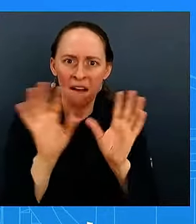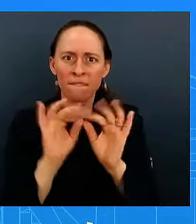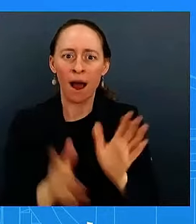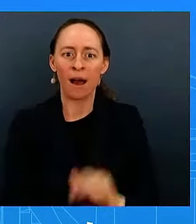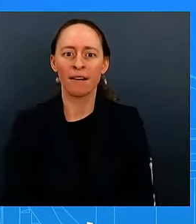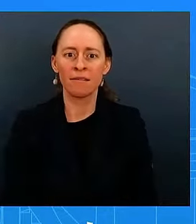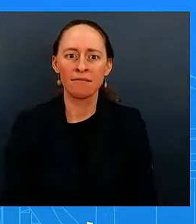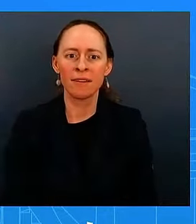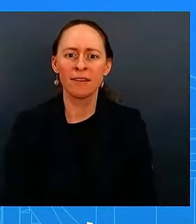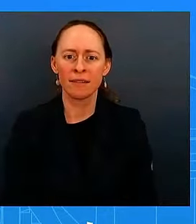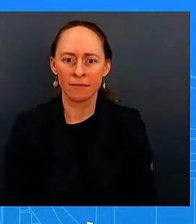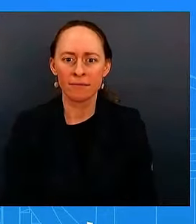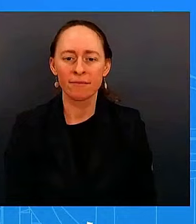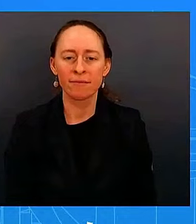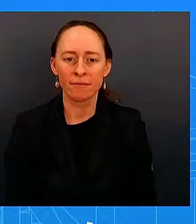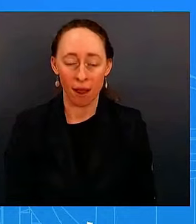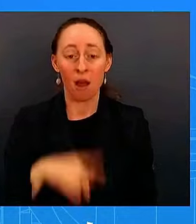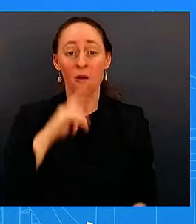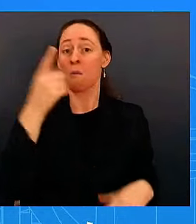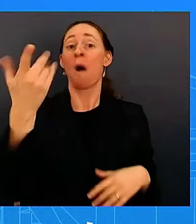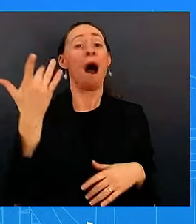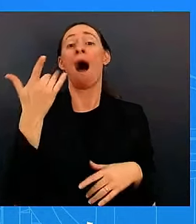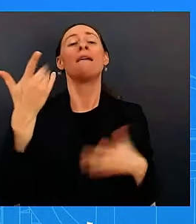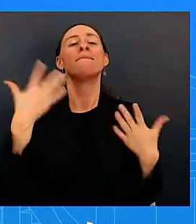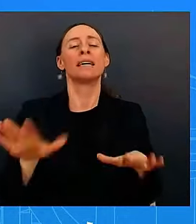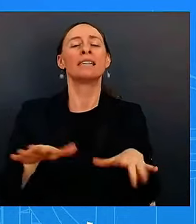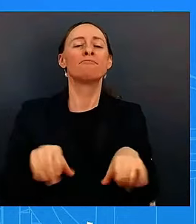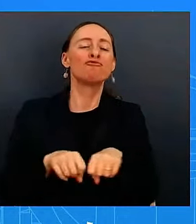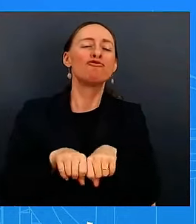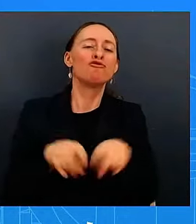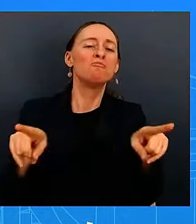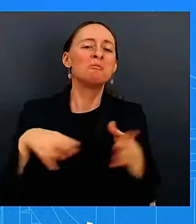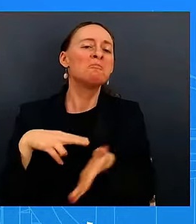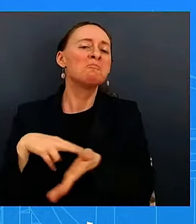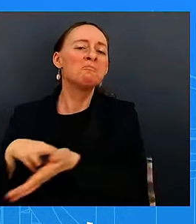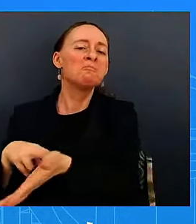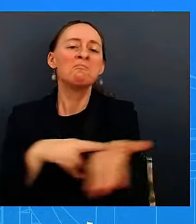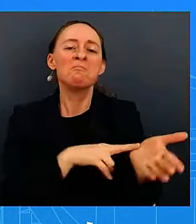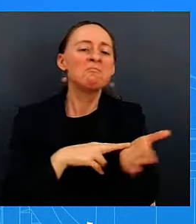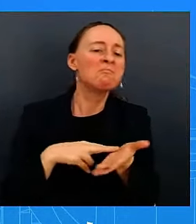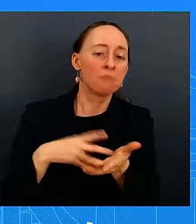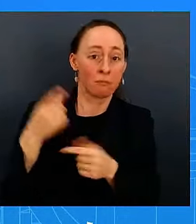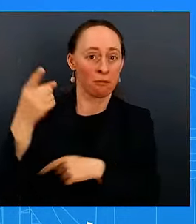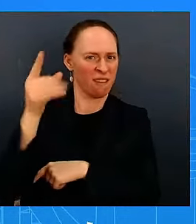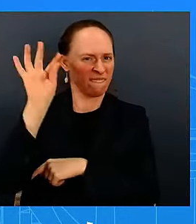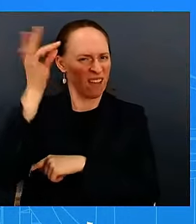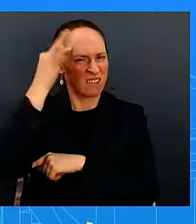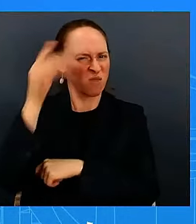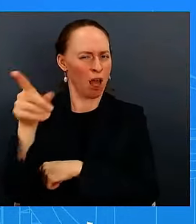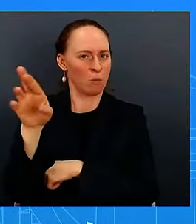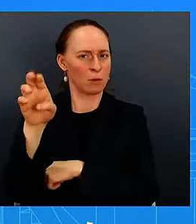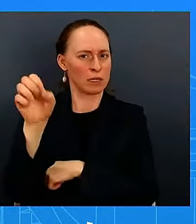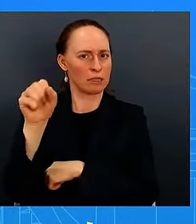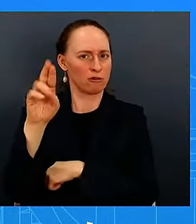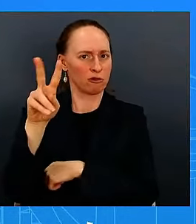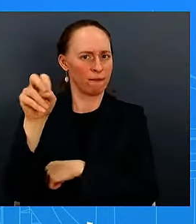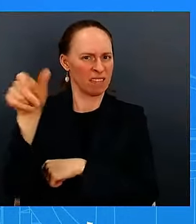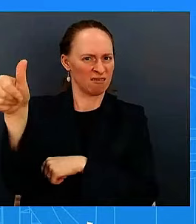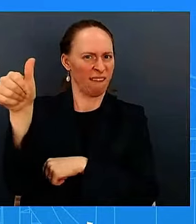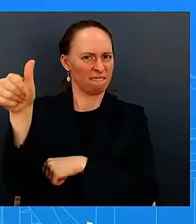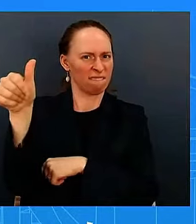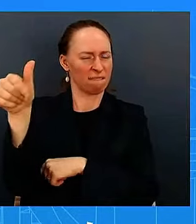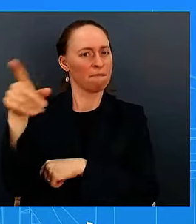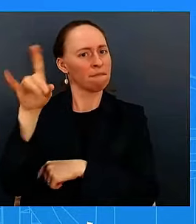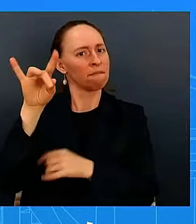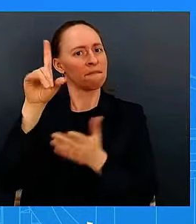that comes out with the fed report yesterday where they put where they where members of the uh federal open market committee